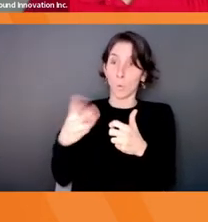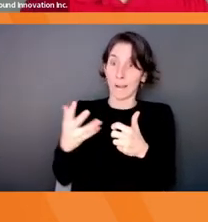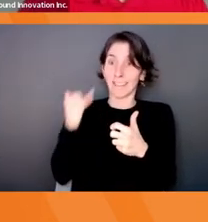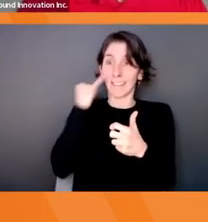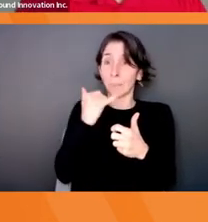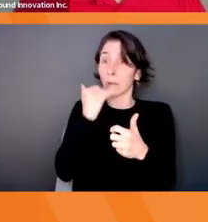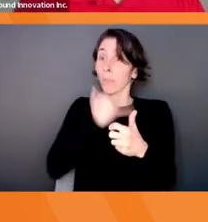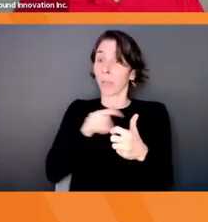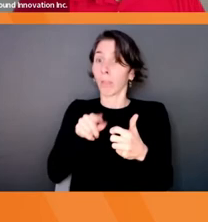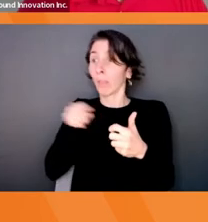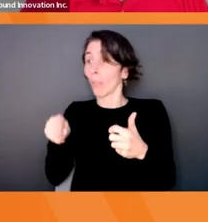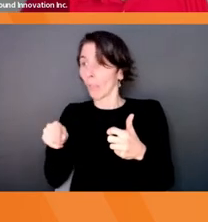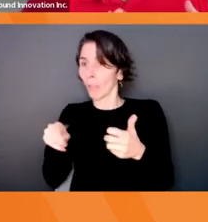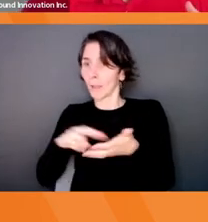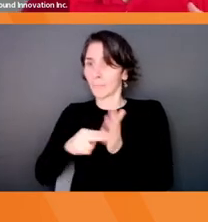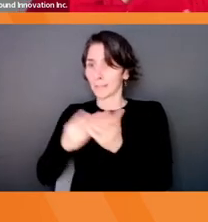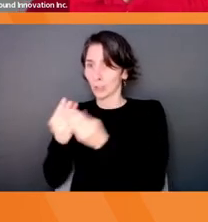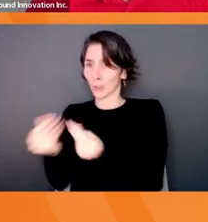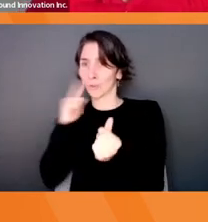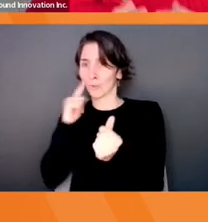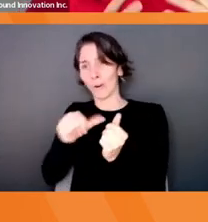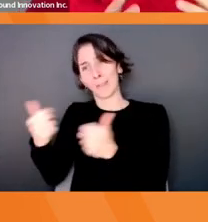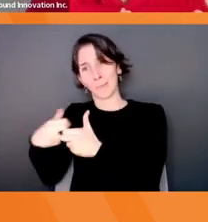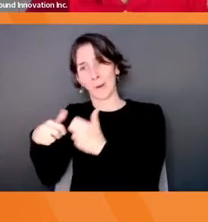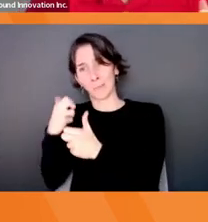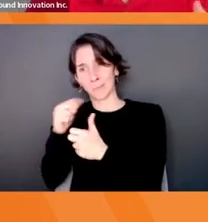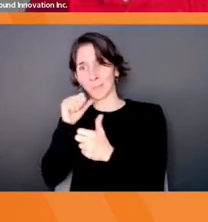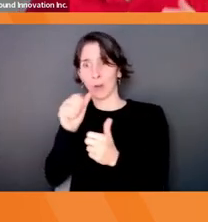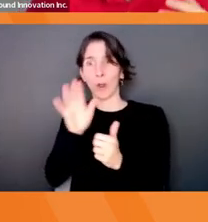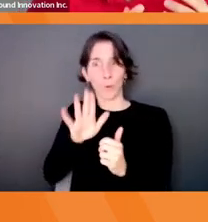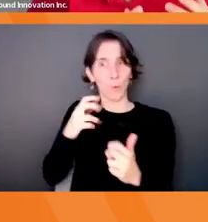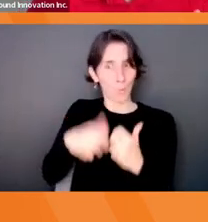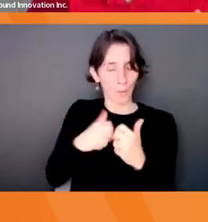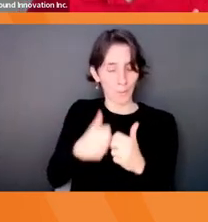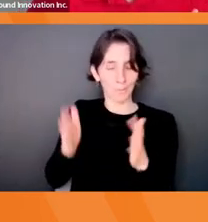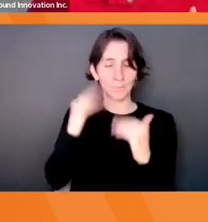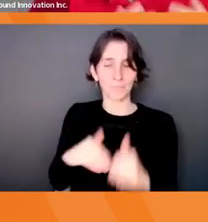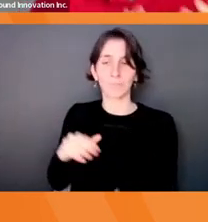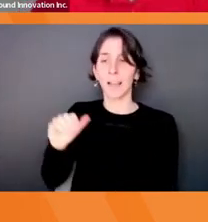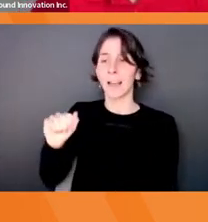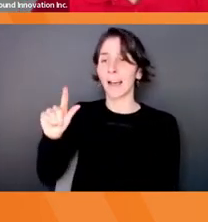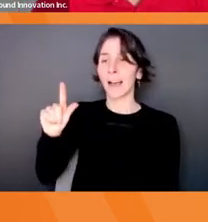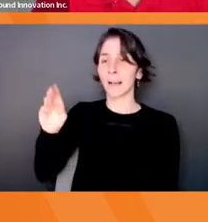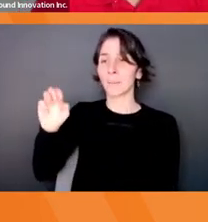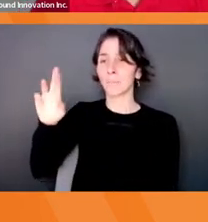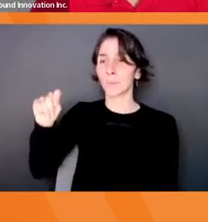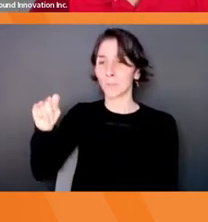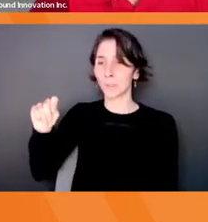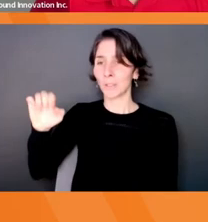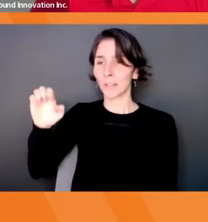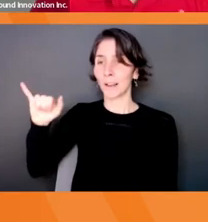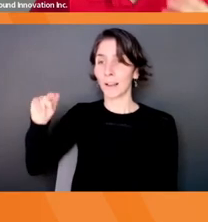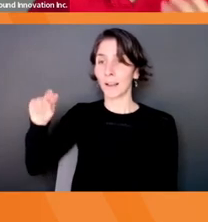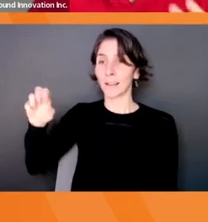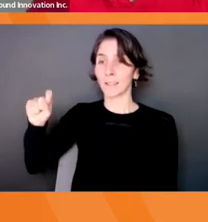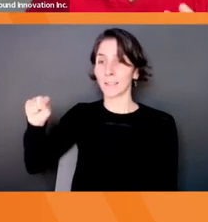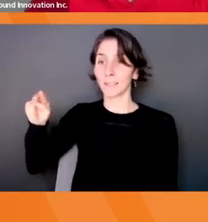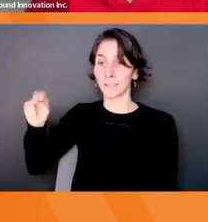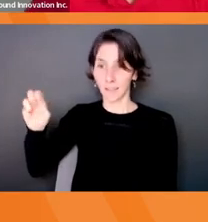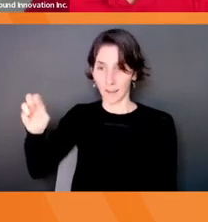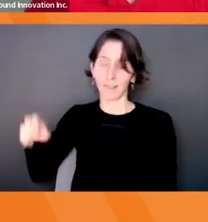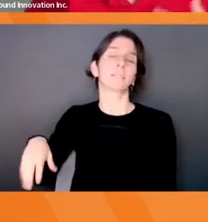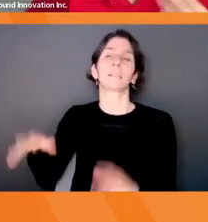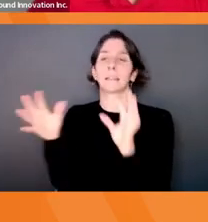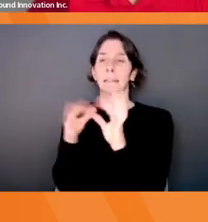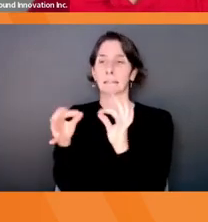Einstein is famously known for a quote, and he said this, if I had a pro if I had an hour to solve a problem, I would spend 55